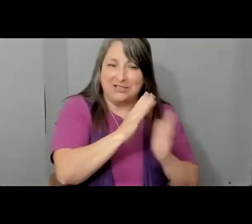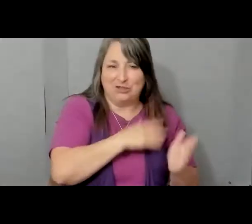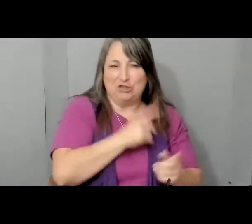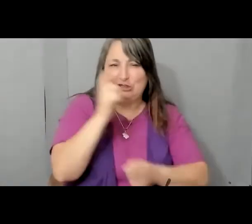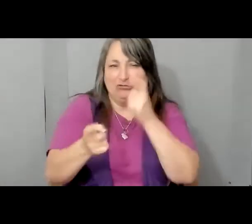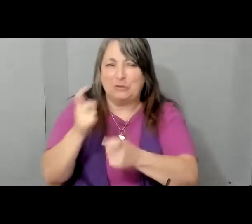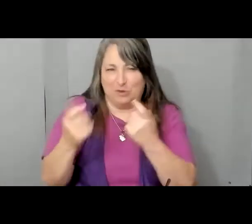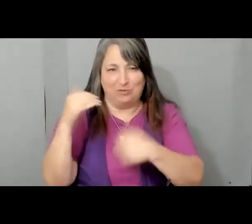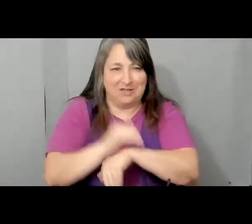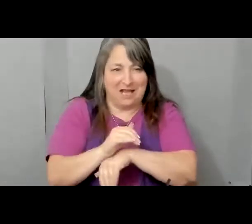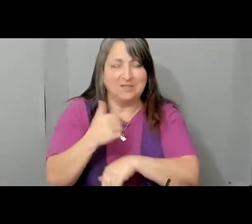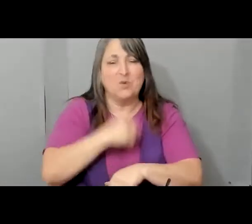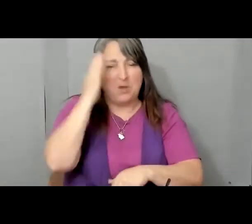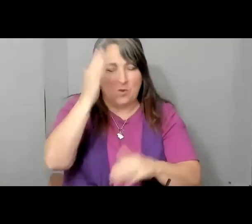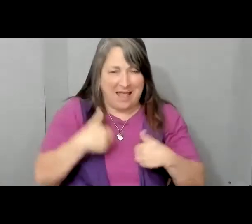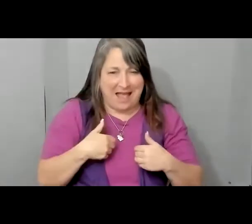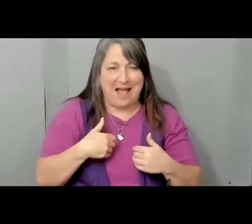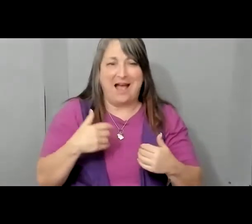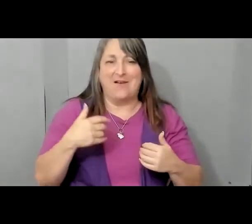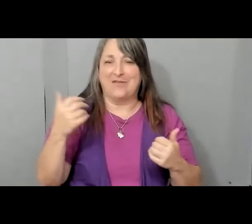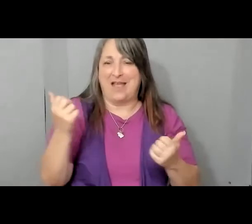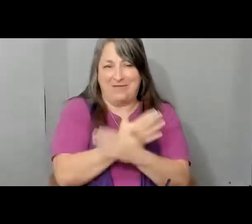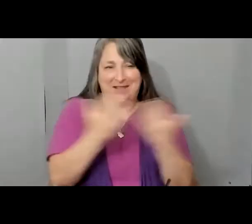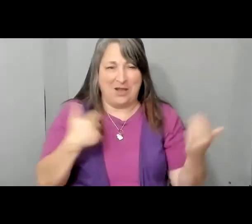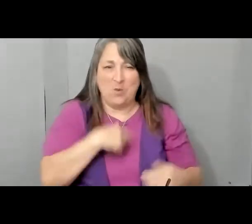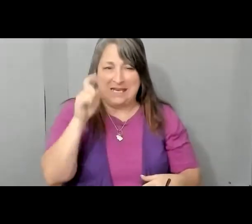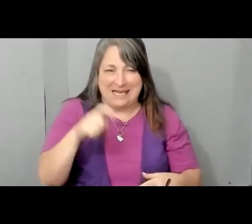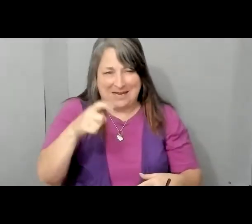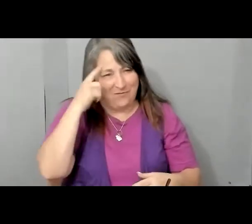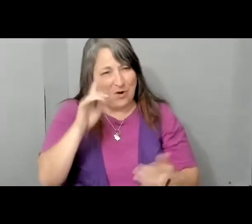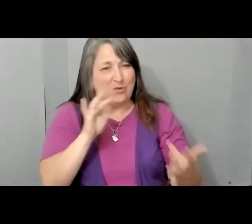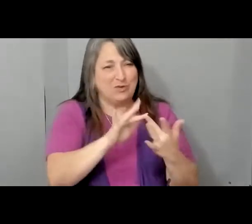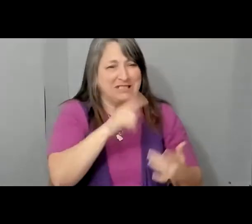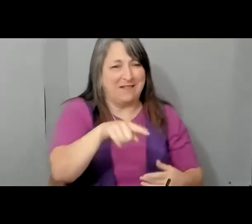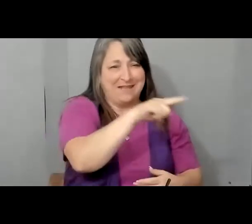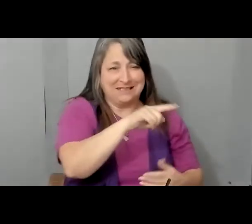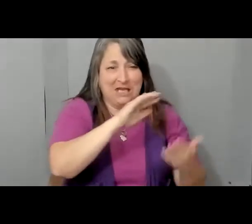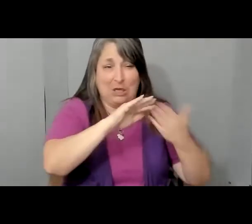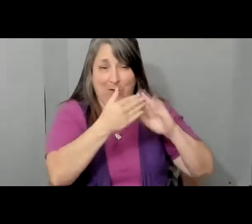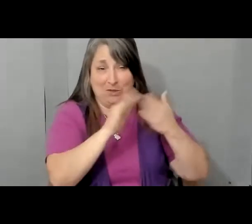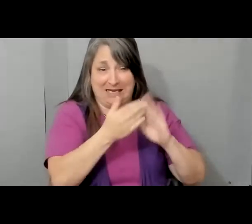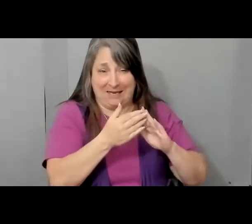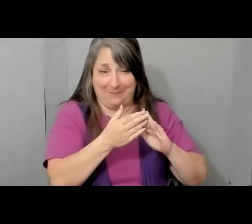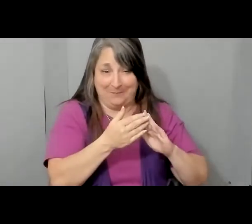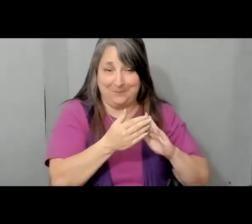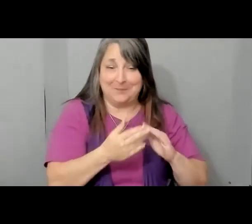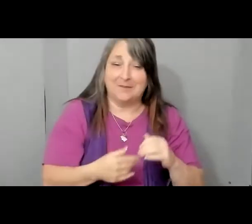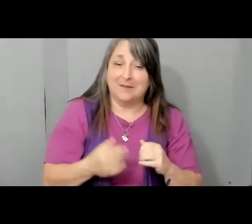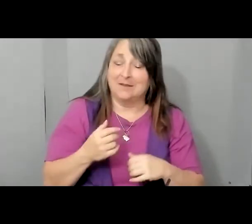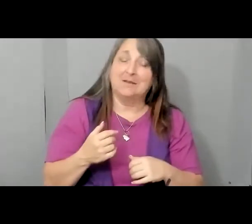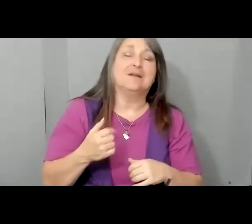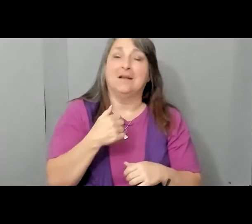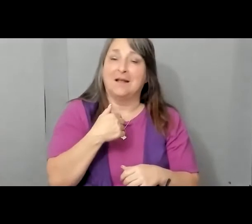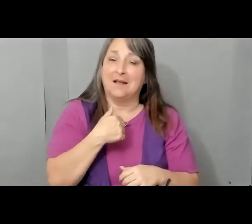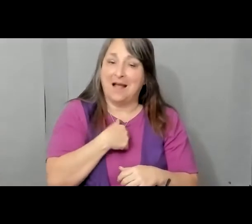communicate with this very important community. I'm very proud to be a Latino